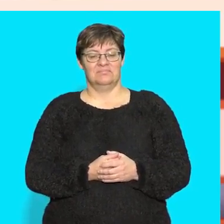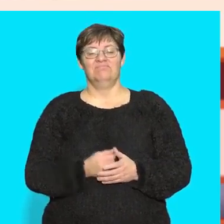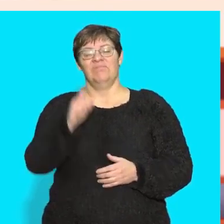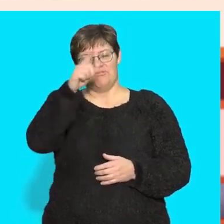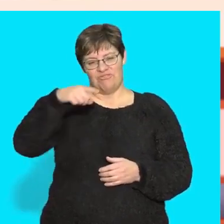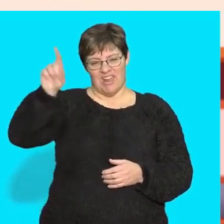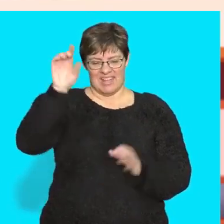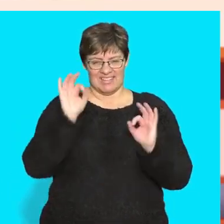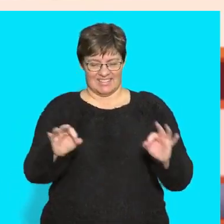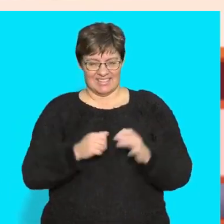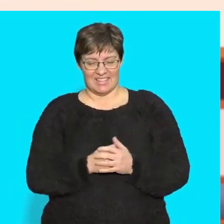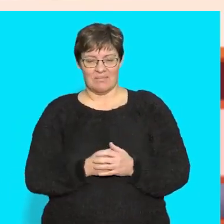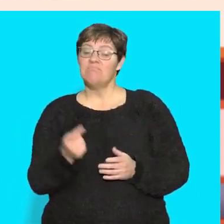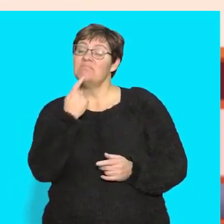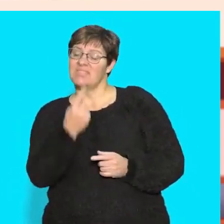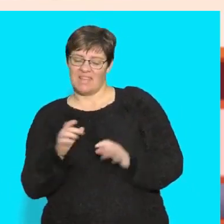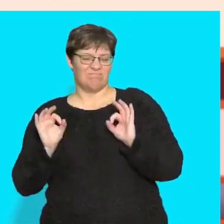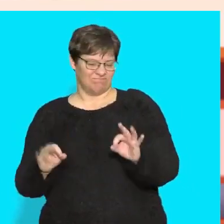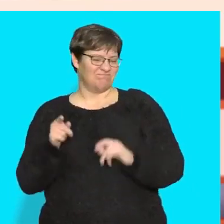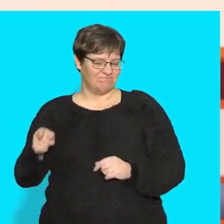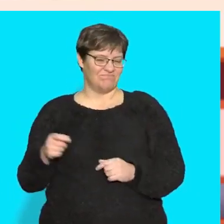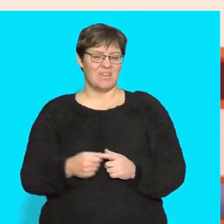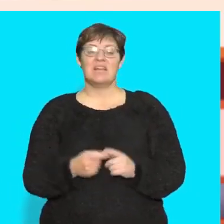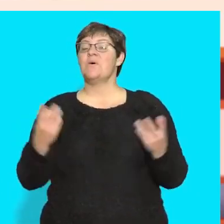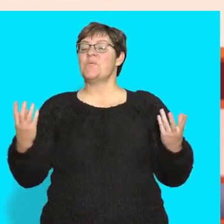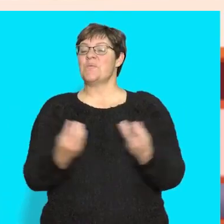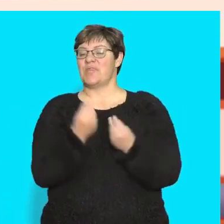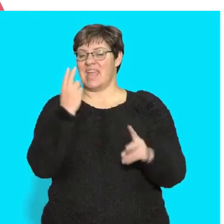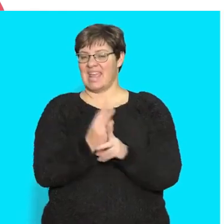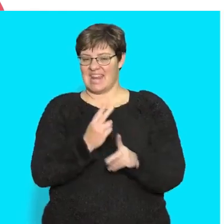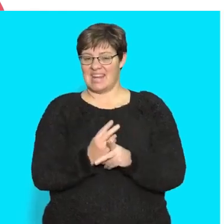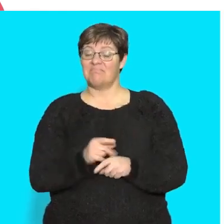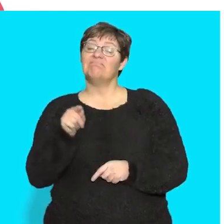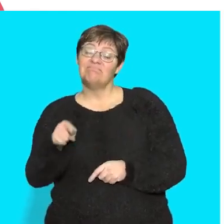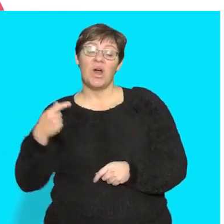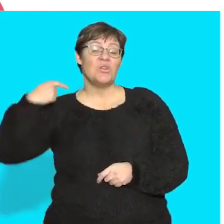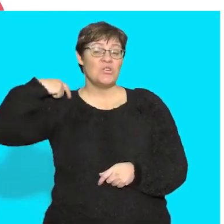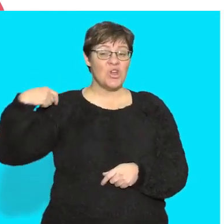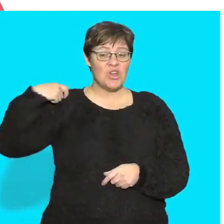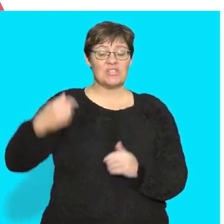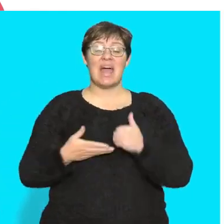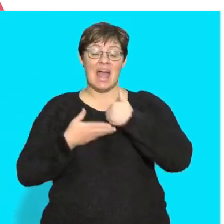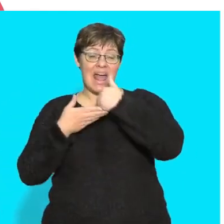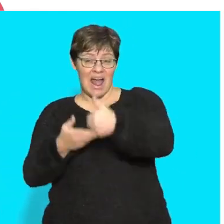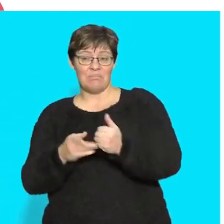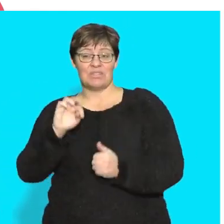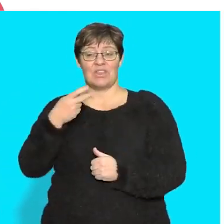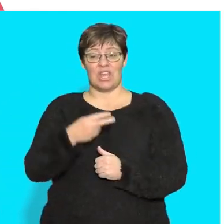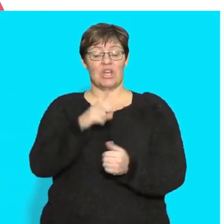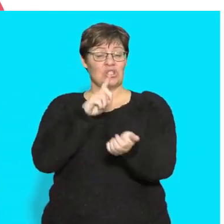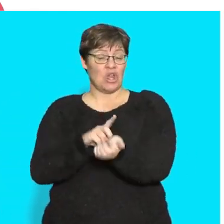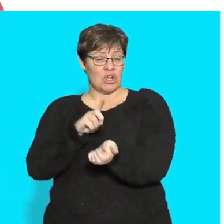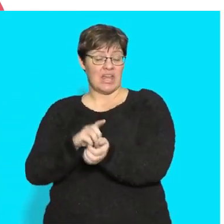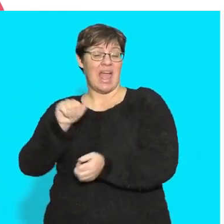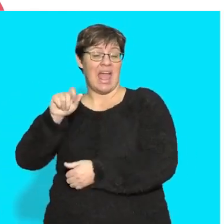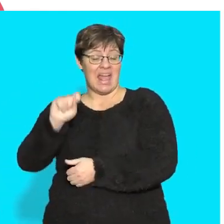You're right. I can say that. Say that with me now. The nurse helps the doctor at the hospital.